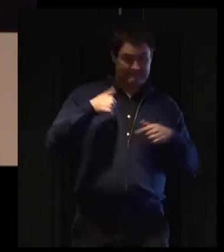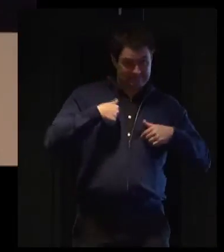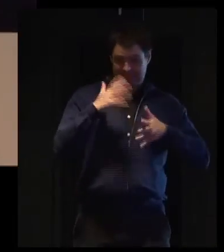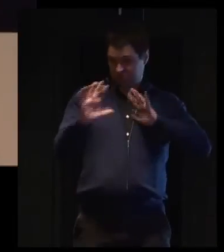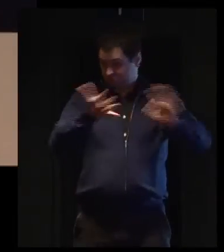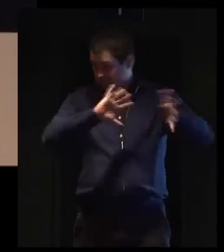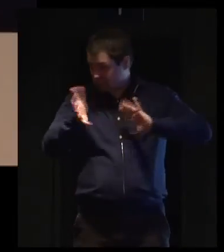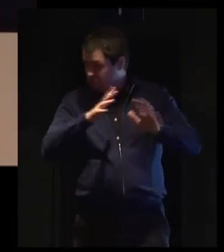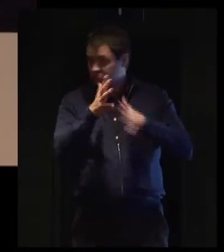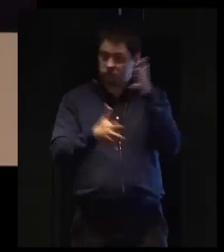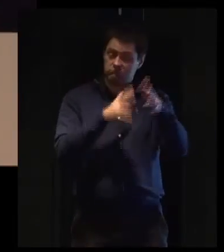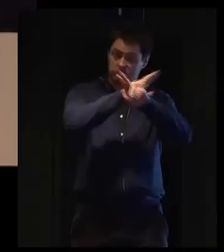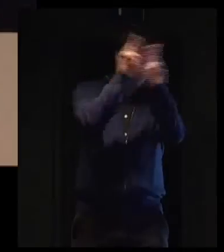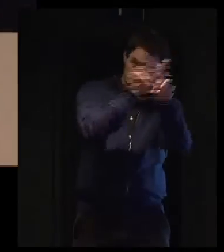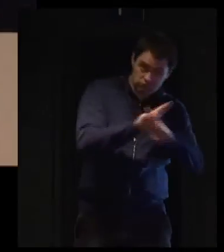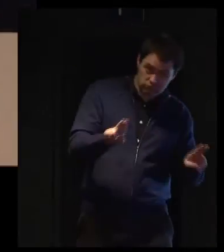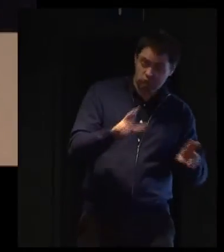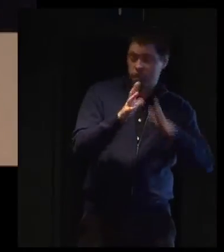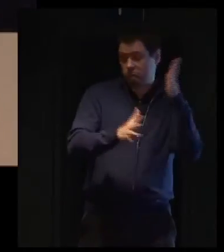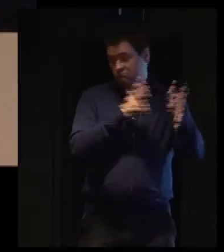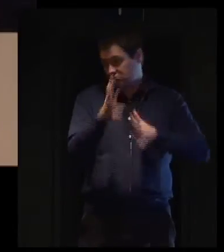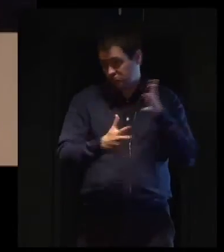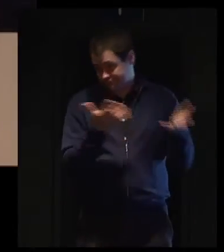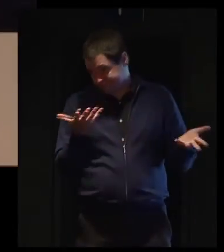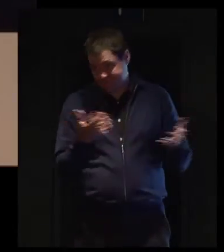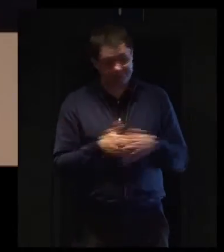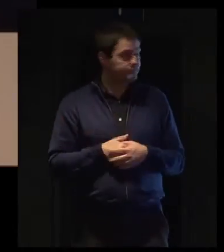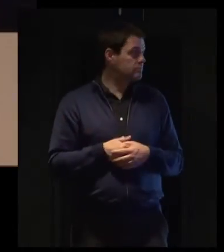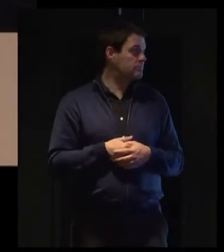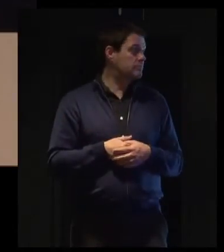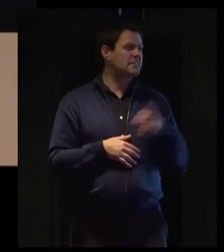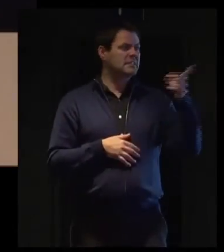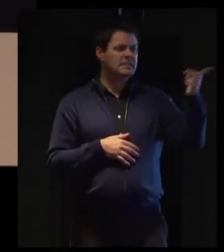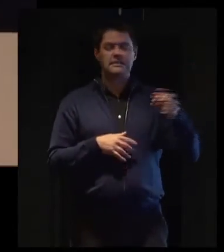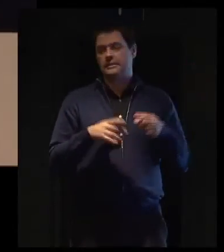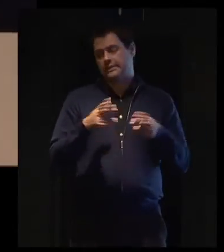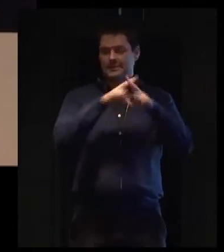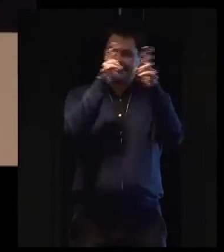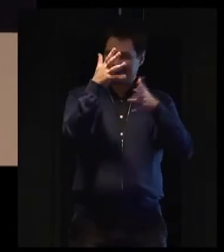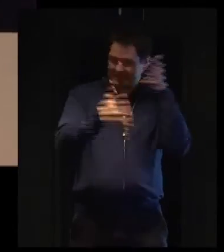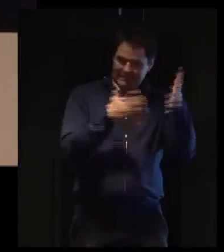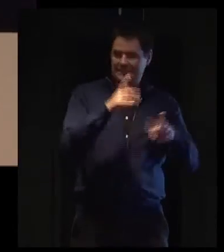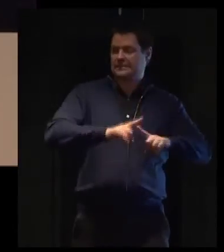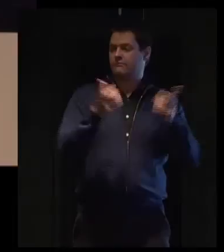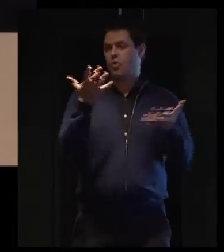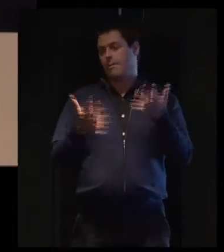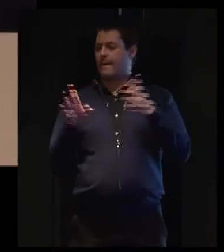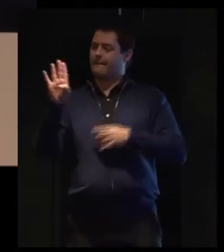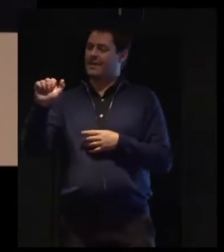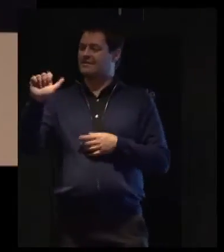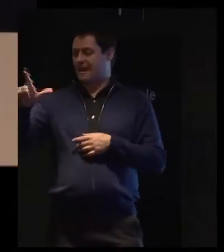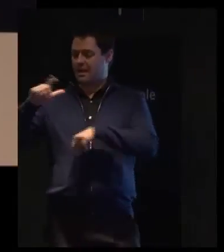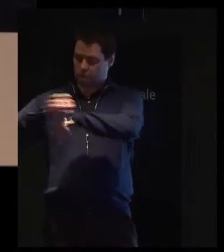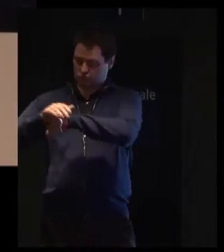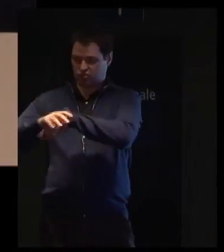providing international sign language. One thing to bear in mind is that that is a little bit different to British sign language